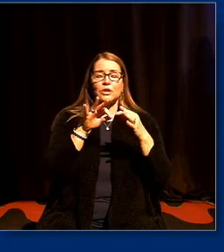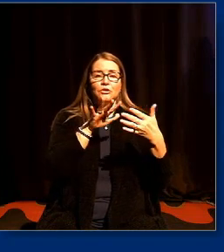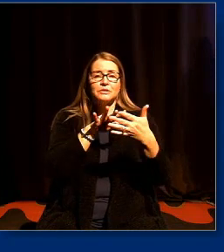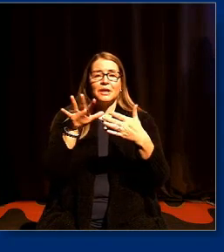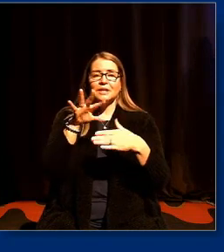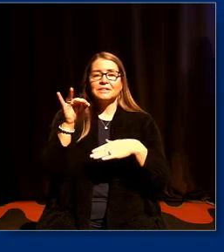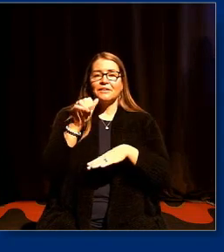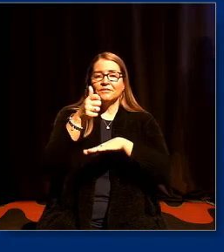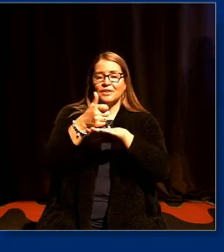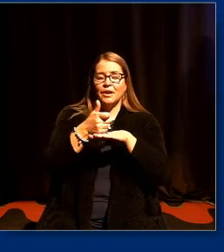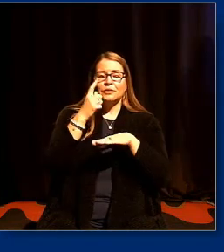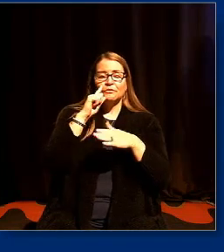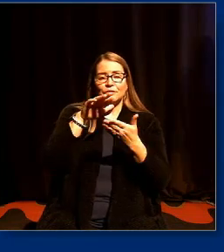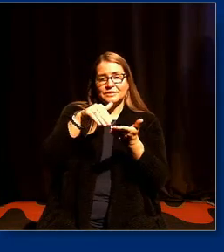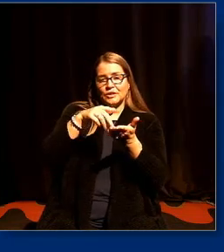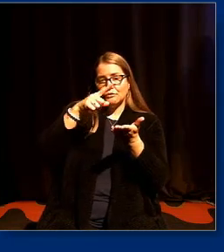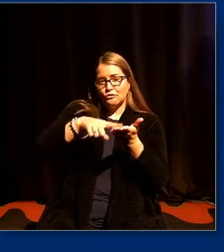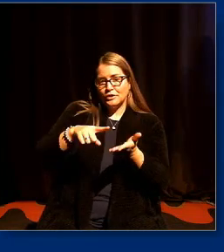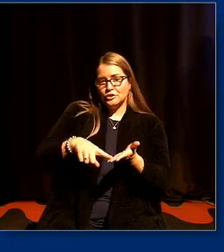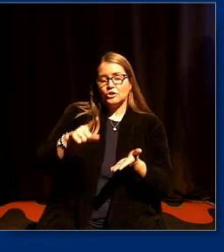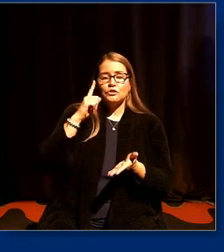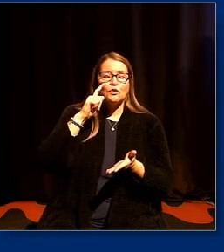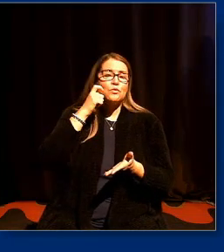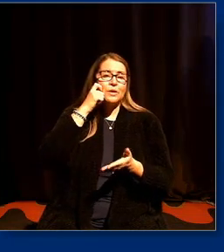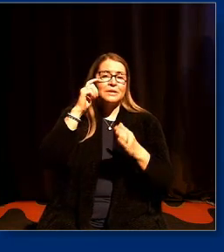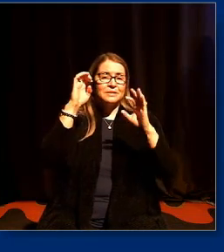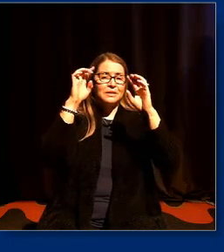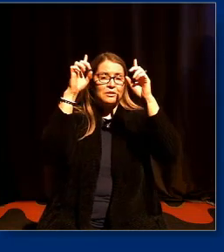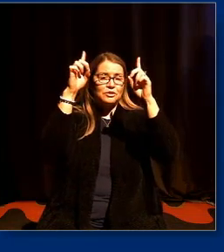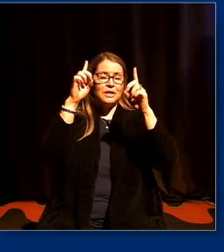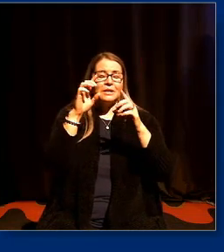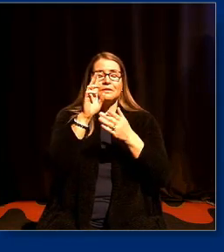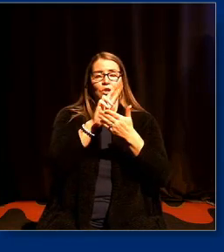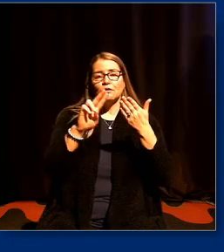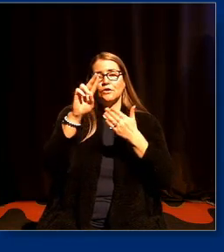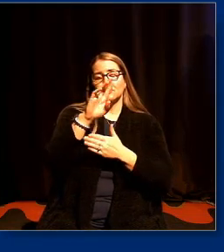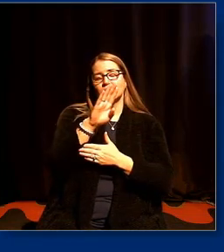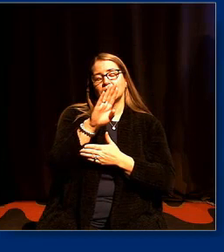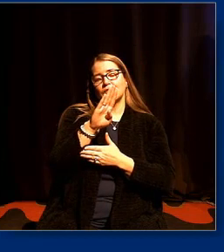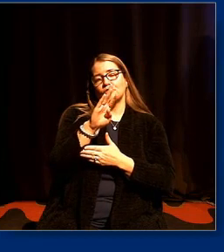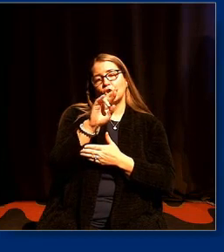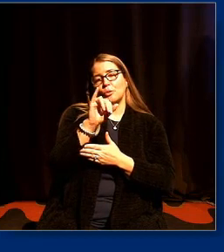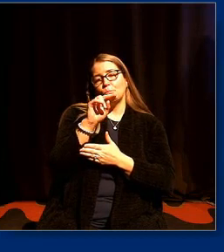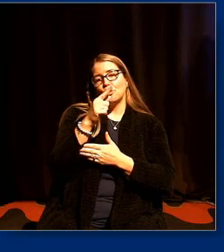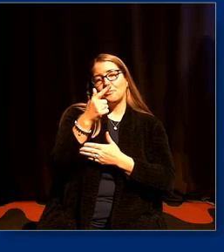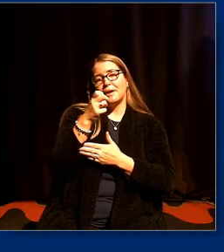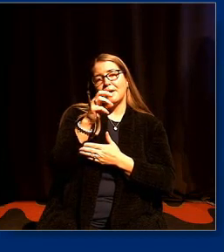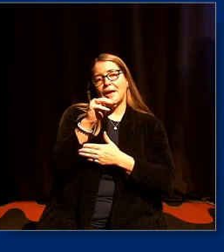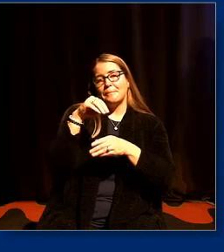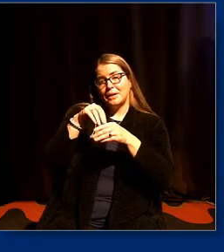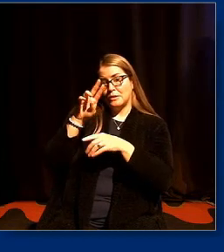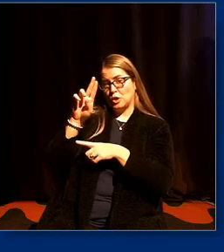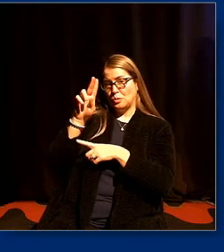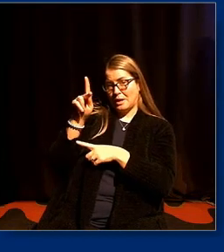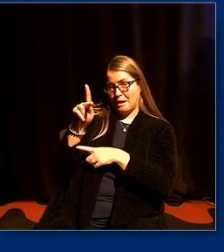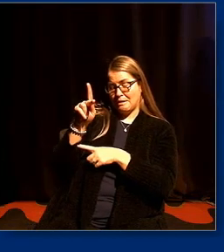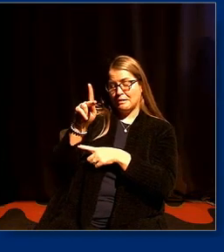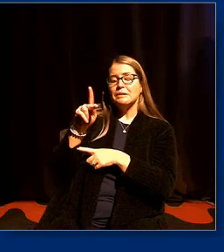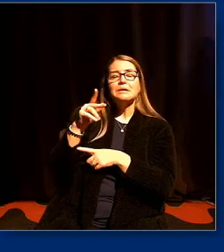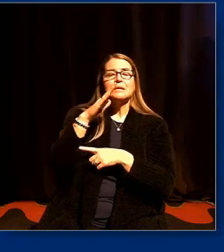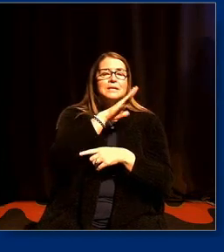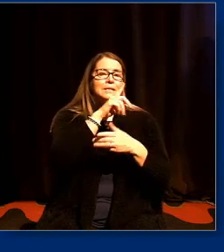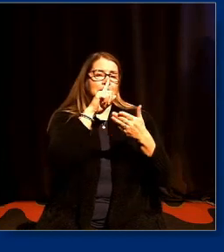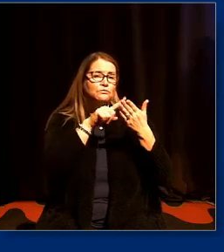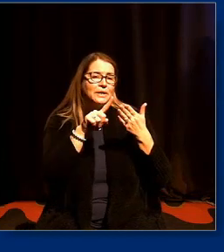of the Center for Research and Race and Education at the University of Birmingham UK Dr. Gilborn is best known for his research on